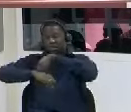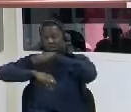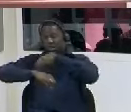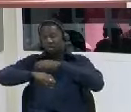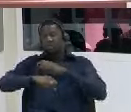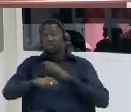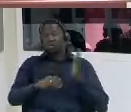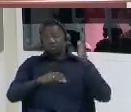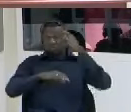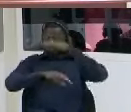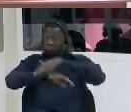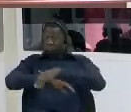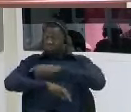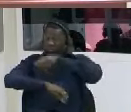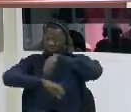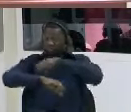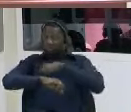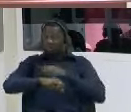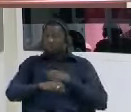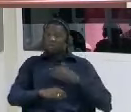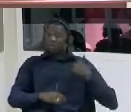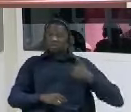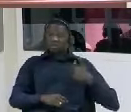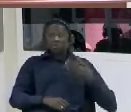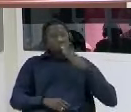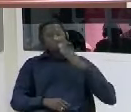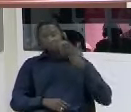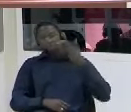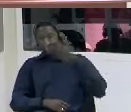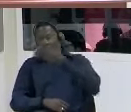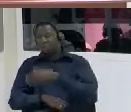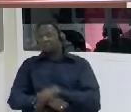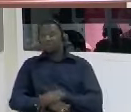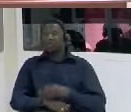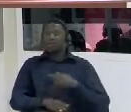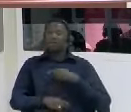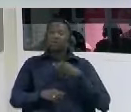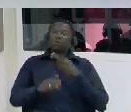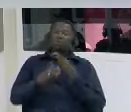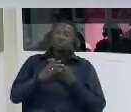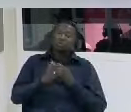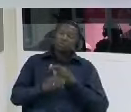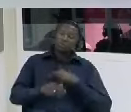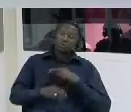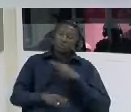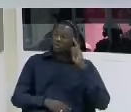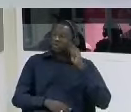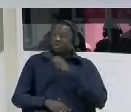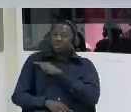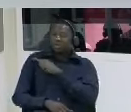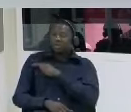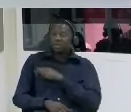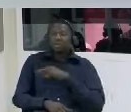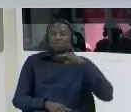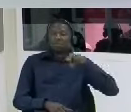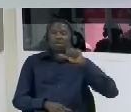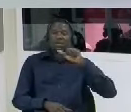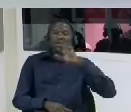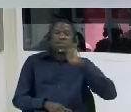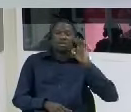for the guests and also nothing my sister so these people i cannot go without congratulating them